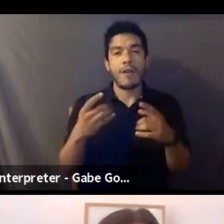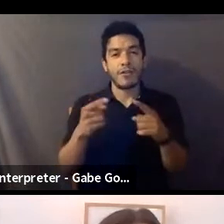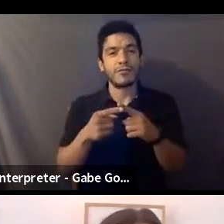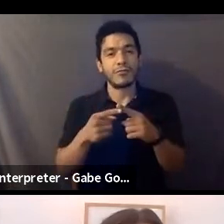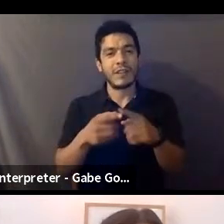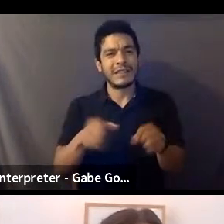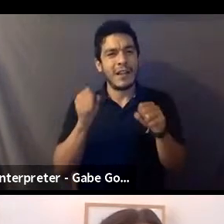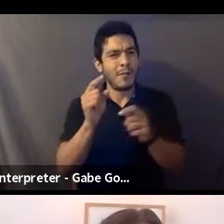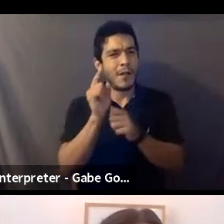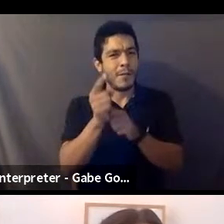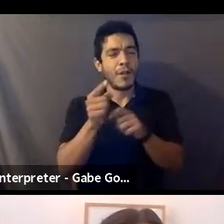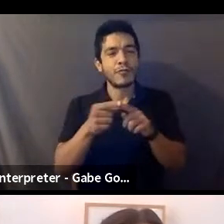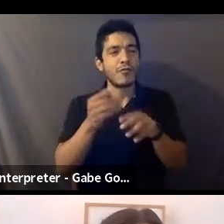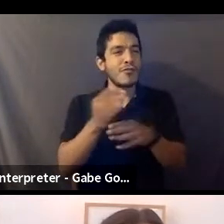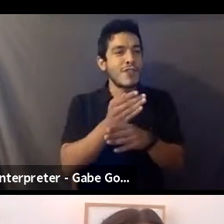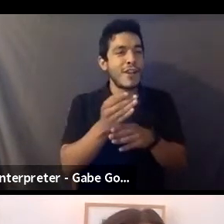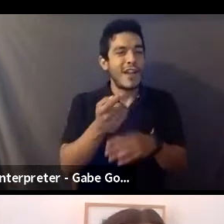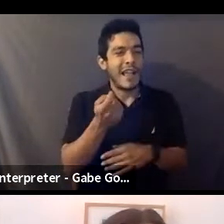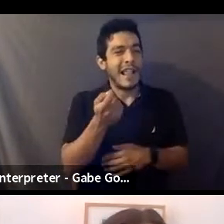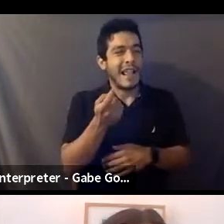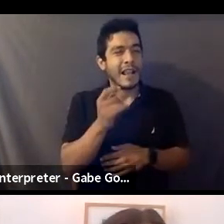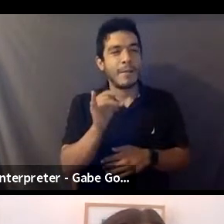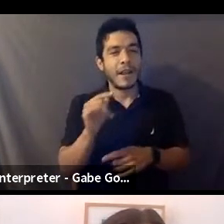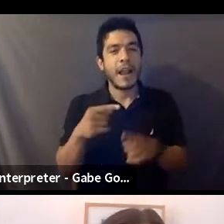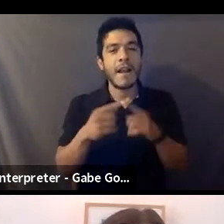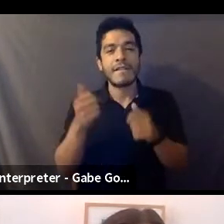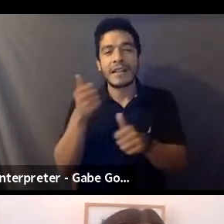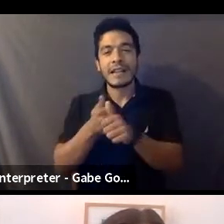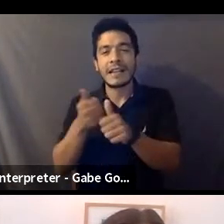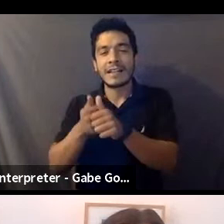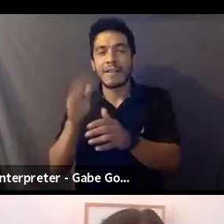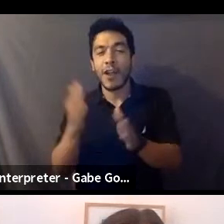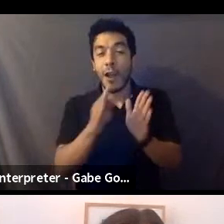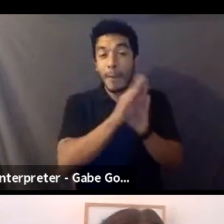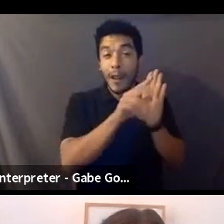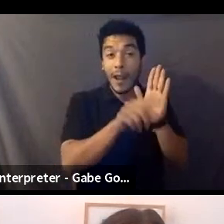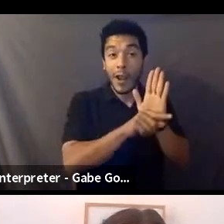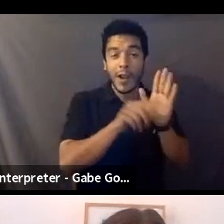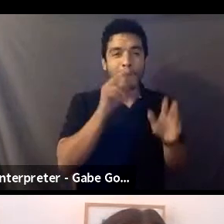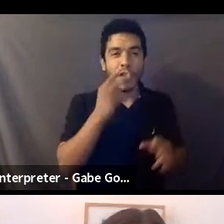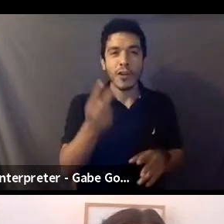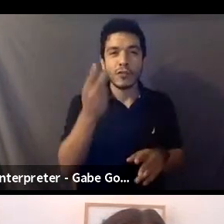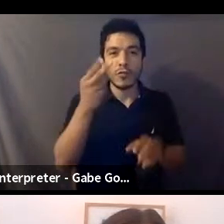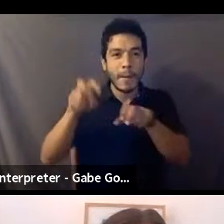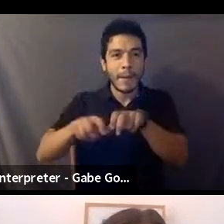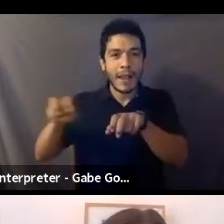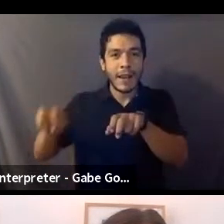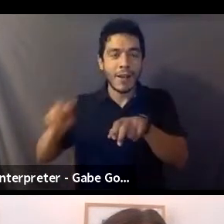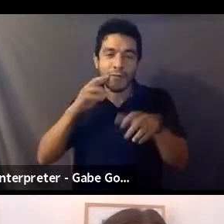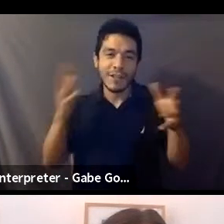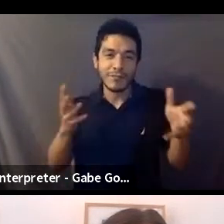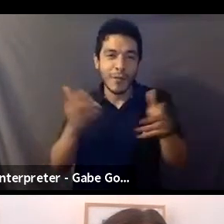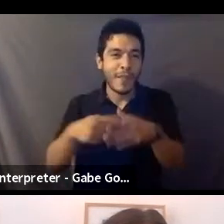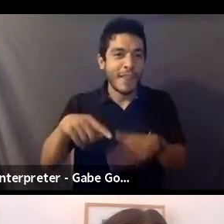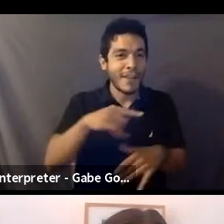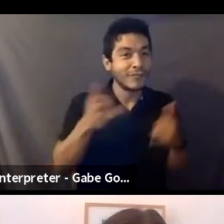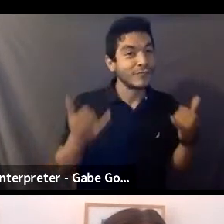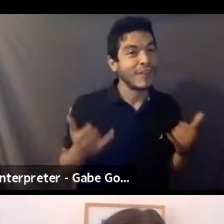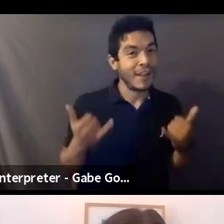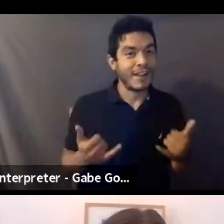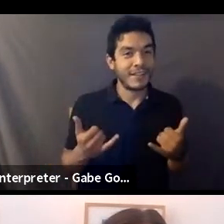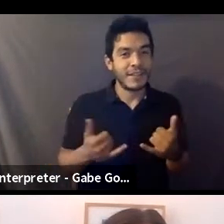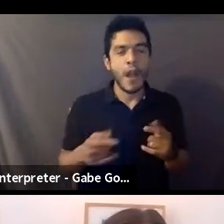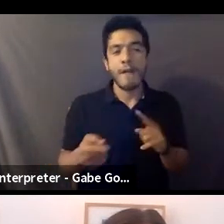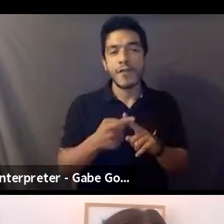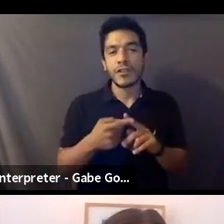and take a moment to share a bit of each of our backgrounds of the two people that are going to be speaking with us today. First, I'll start, then